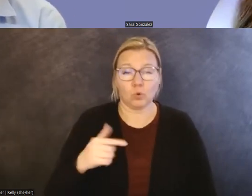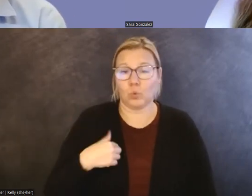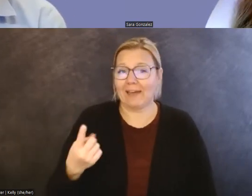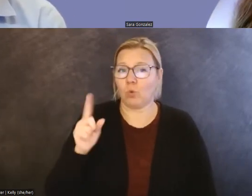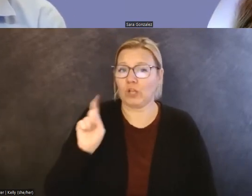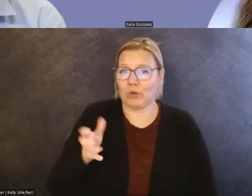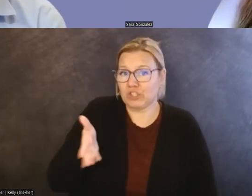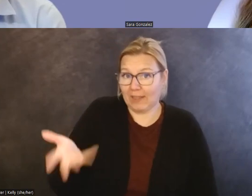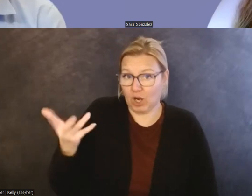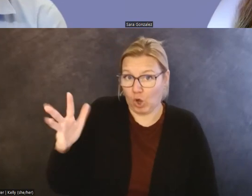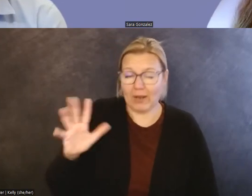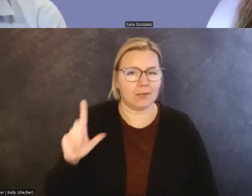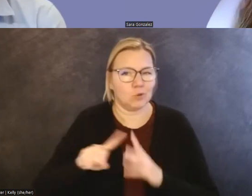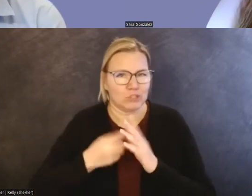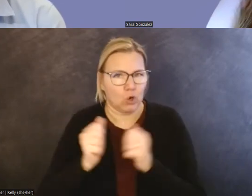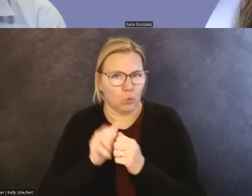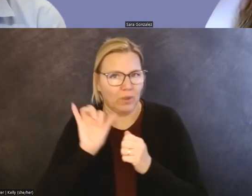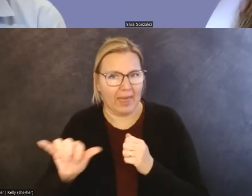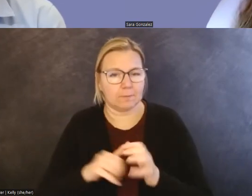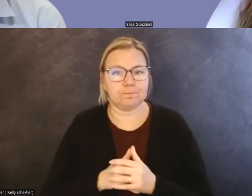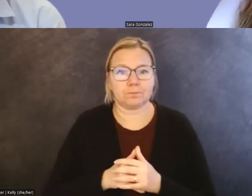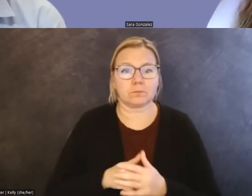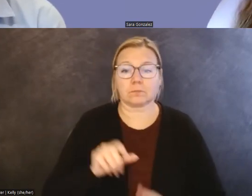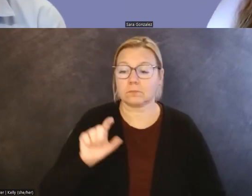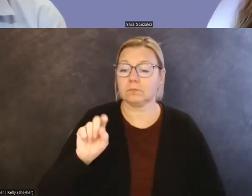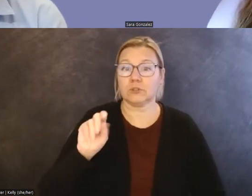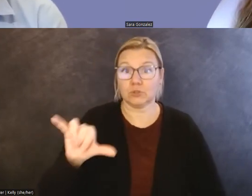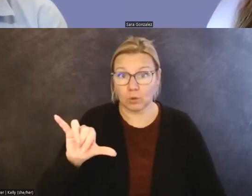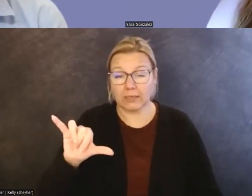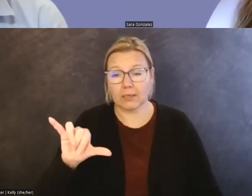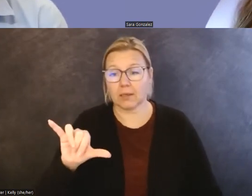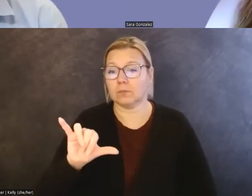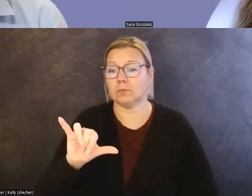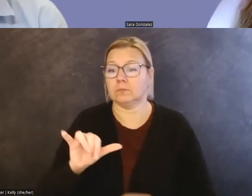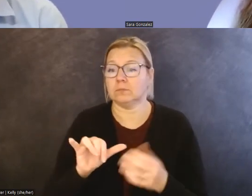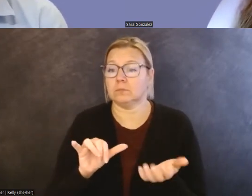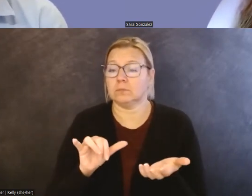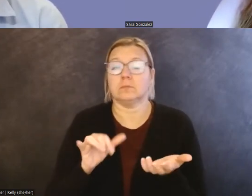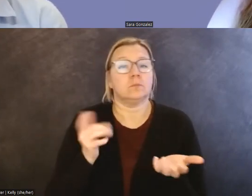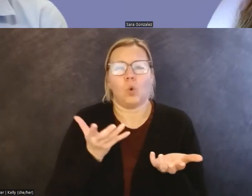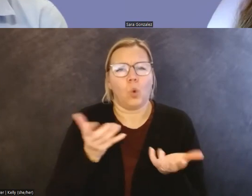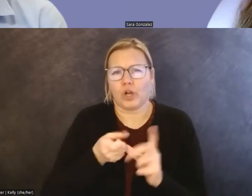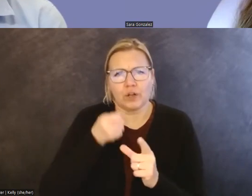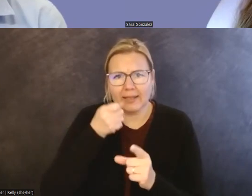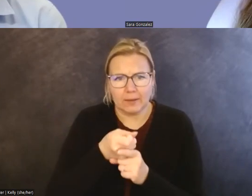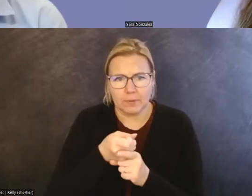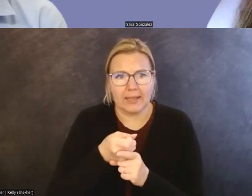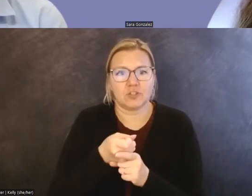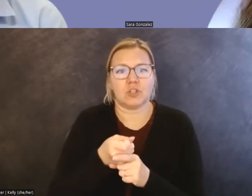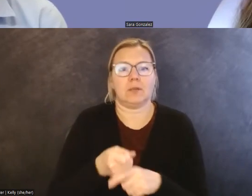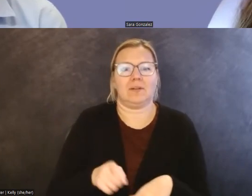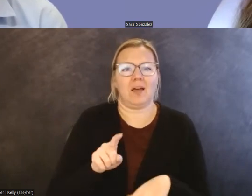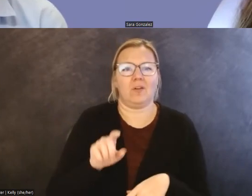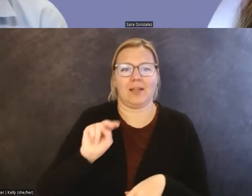already, so that'll get us started. So Tony would like to know, what are the implications of NAGPRA catch and